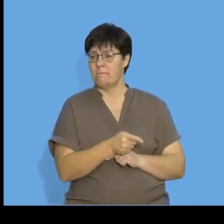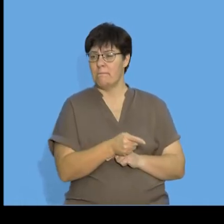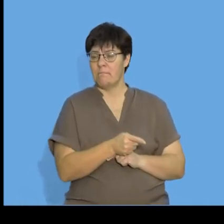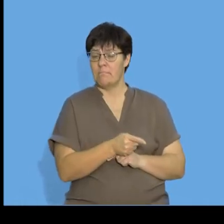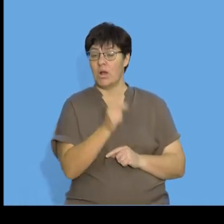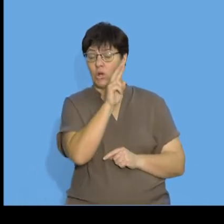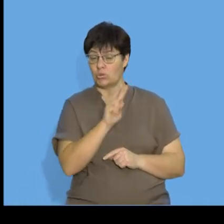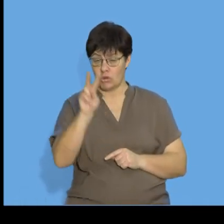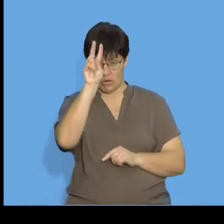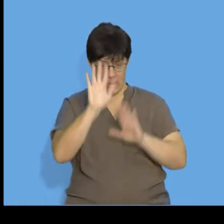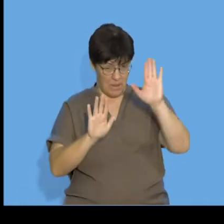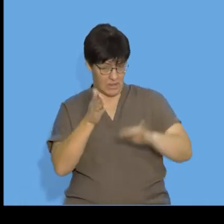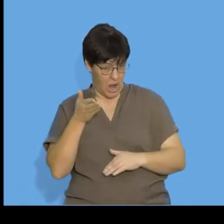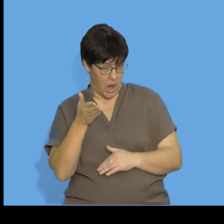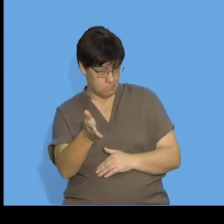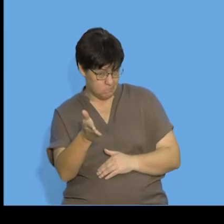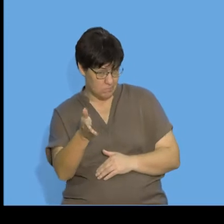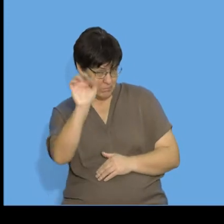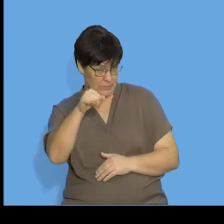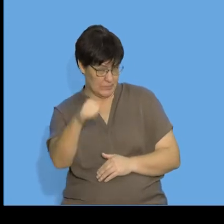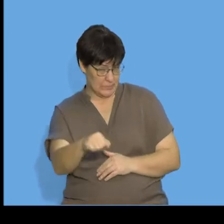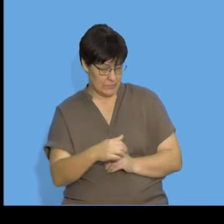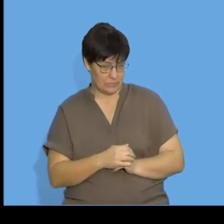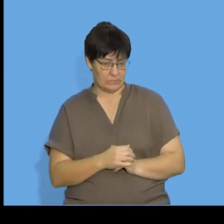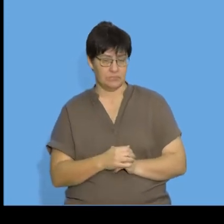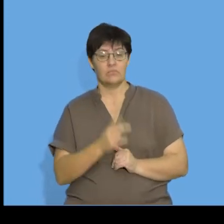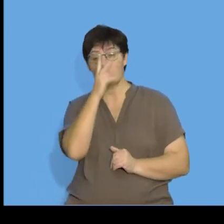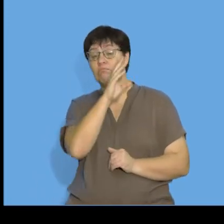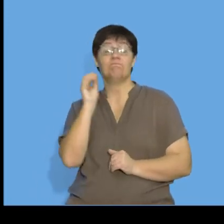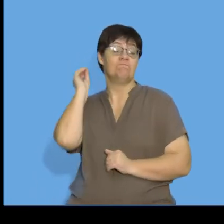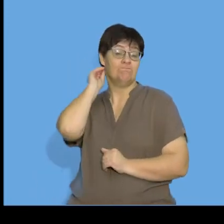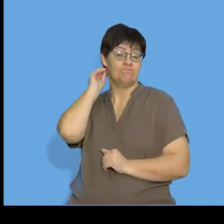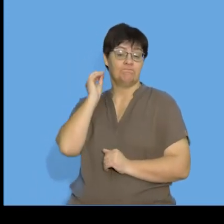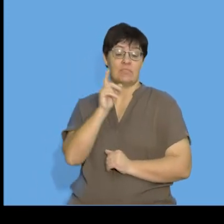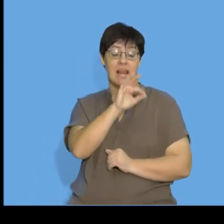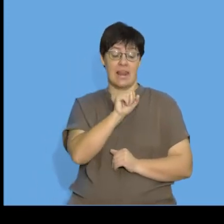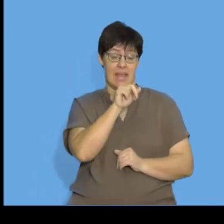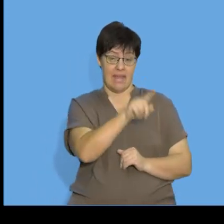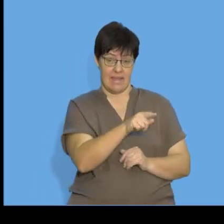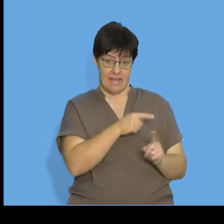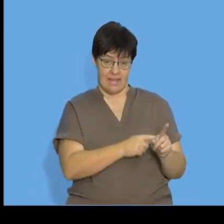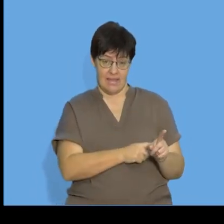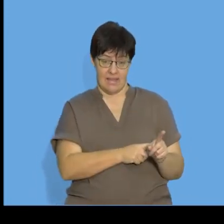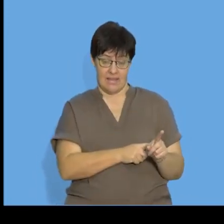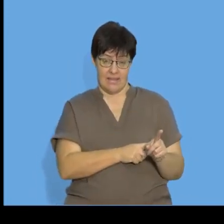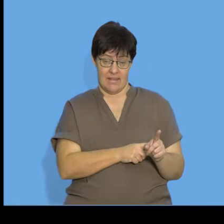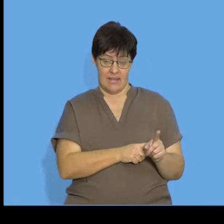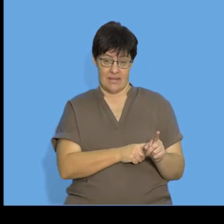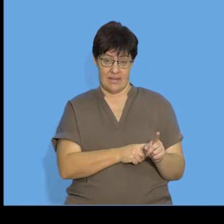it is a quadratic pattern. Just a reminder a linear pattern